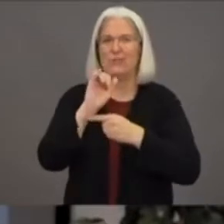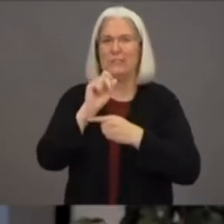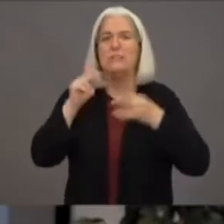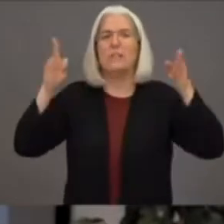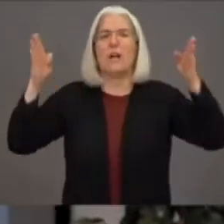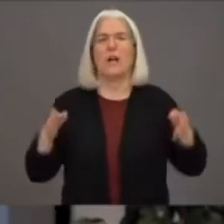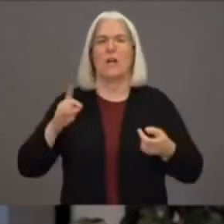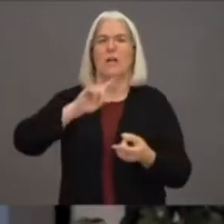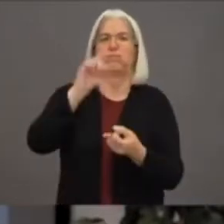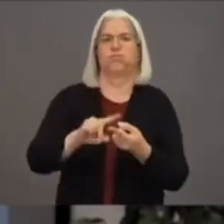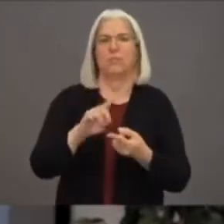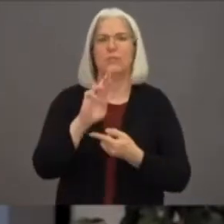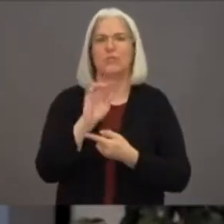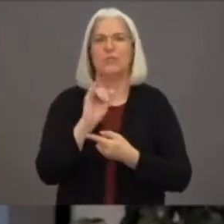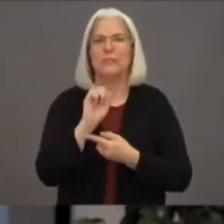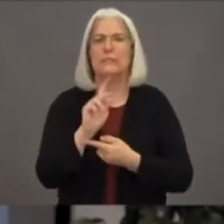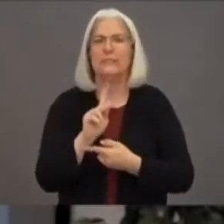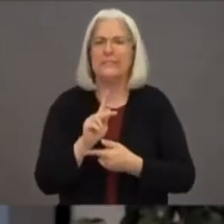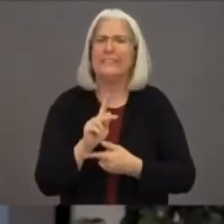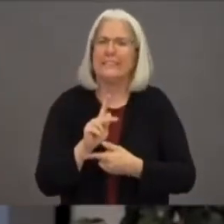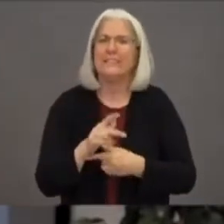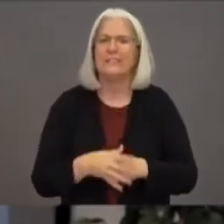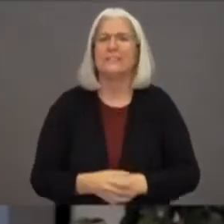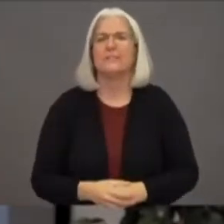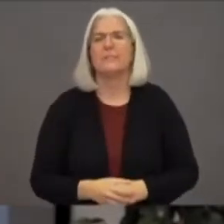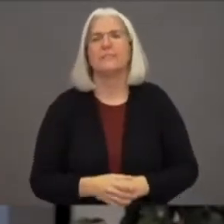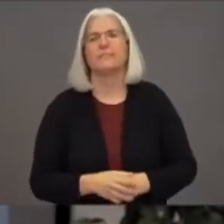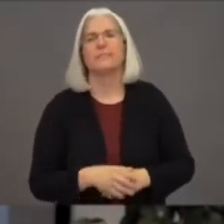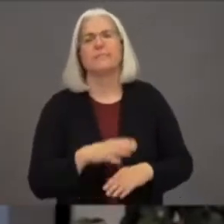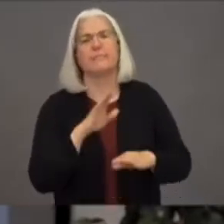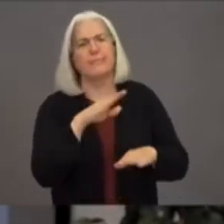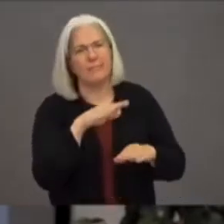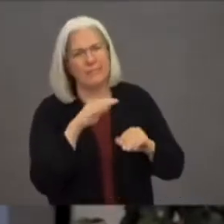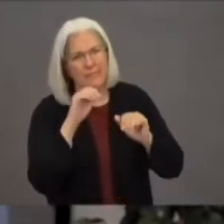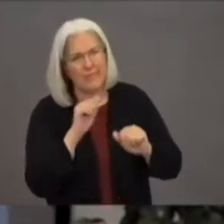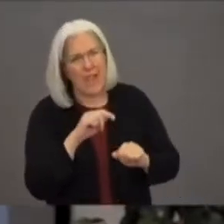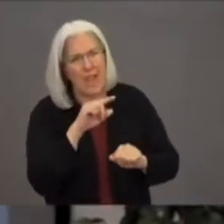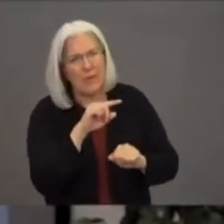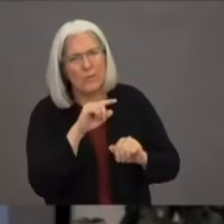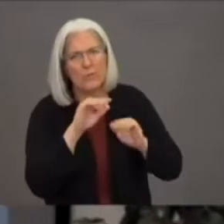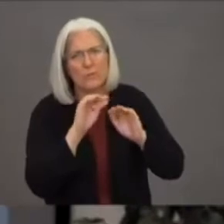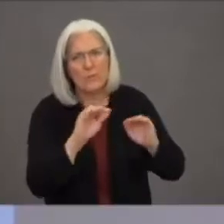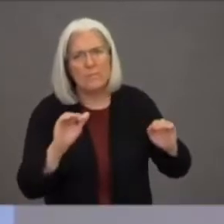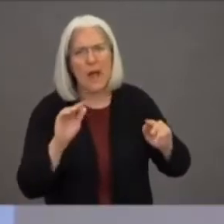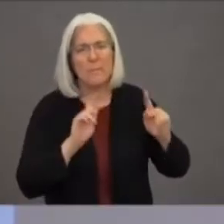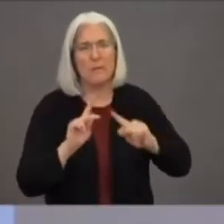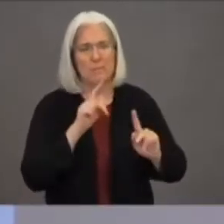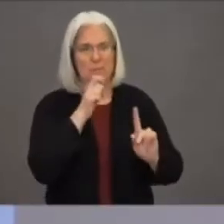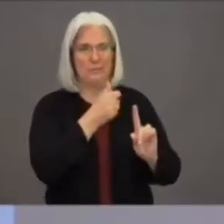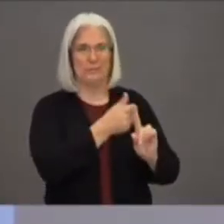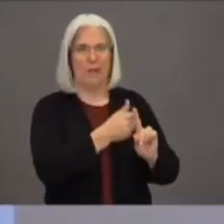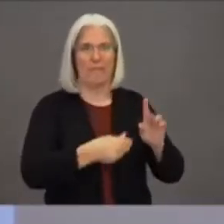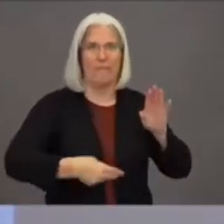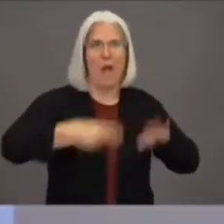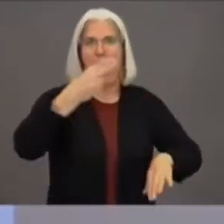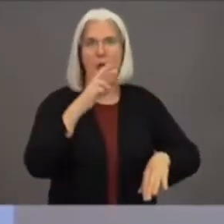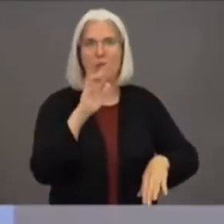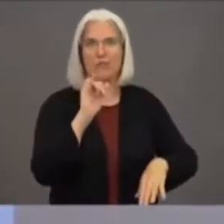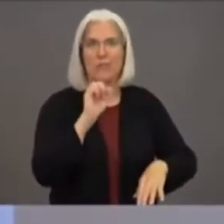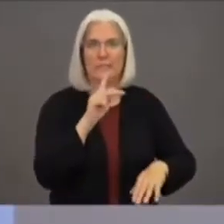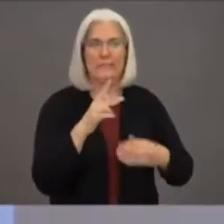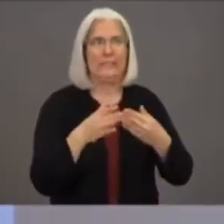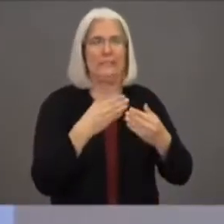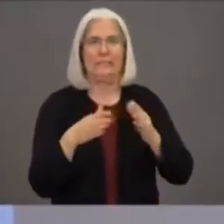those people could be? Absolutely. So people who are at higher risk at this point, everybody